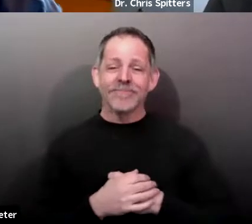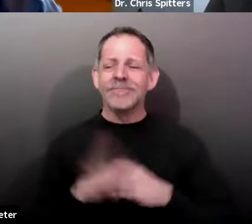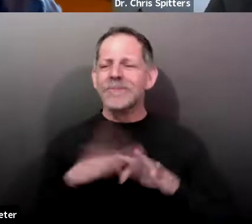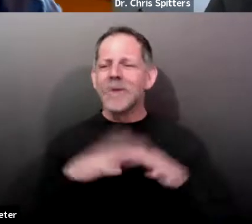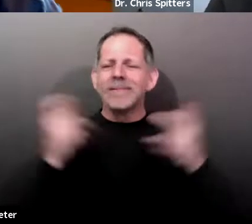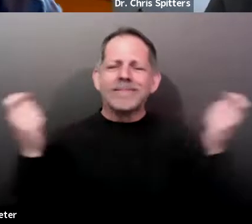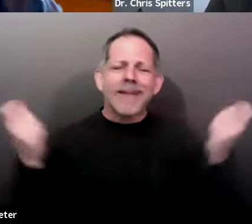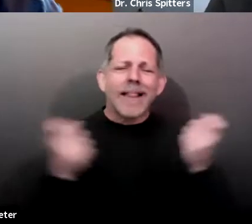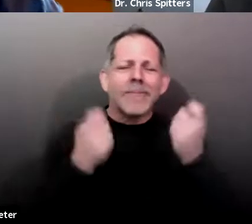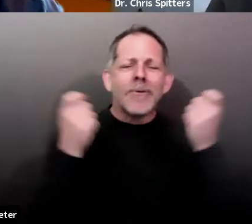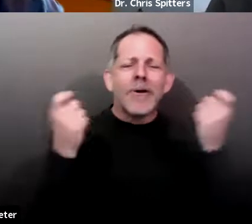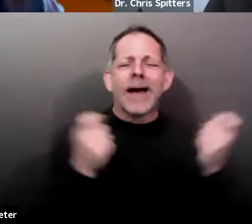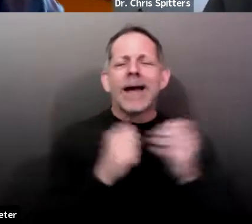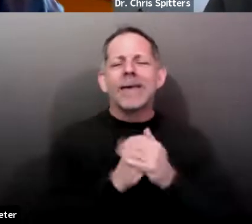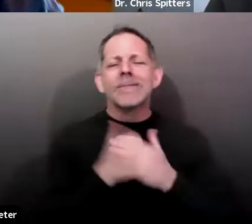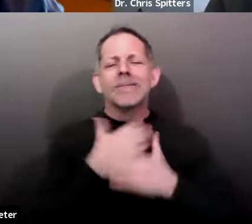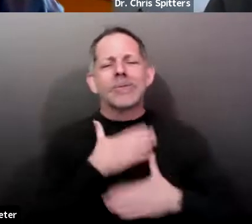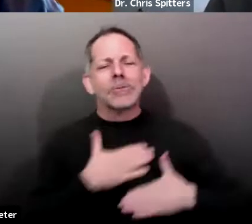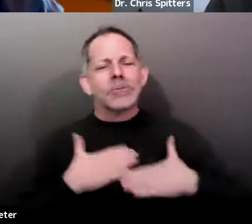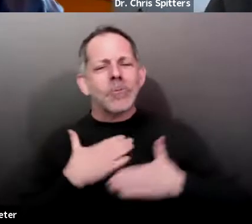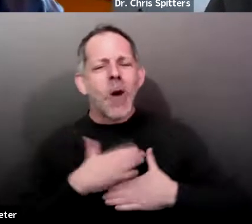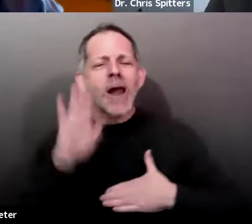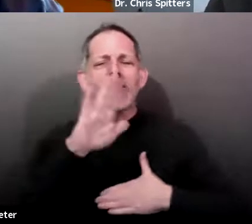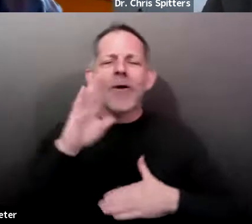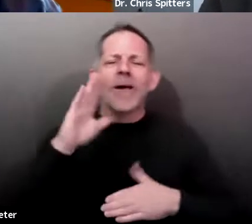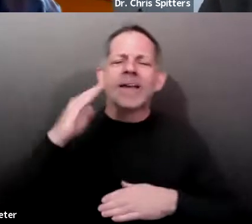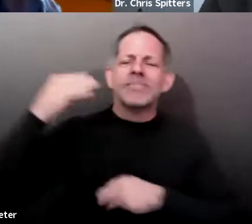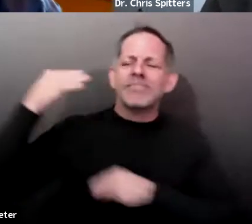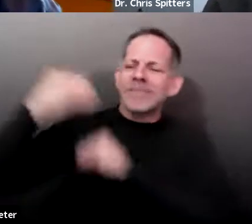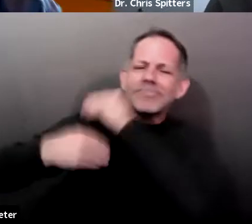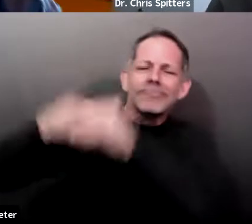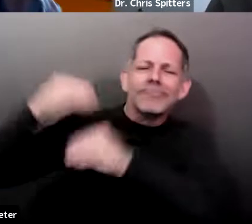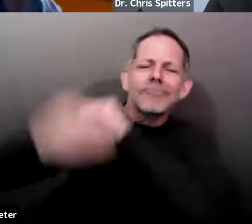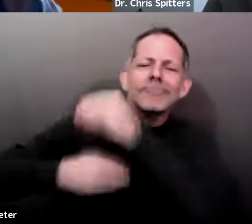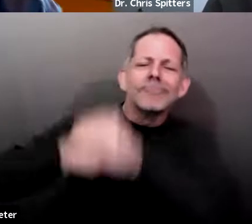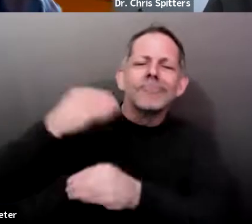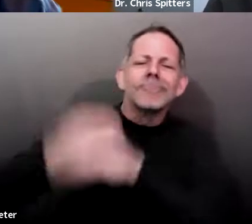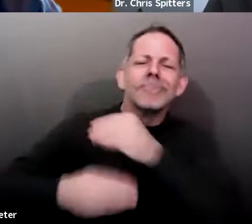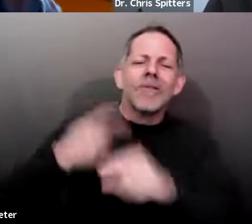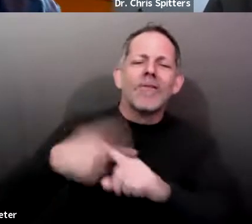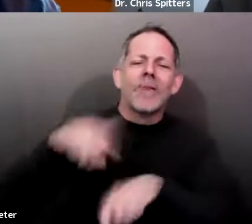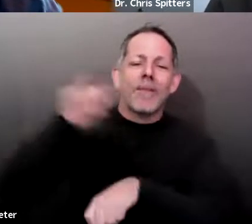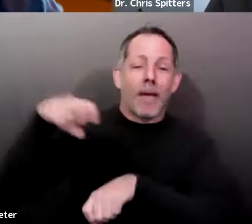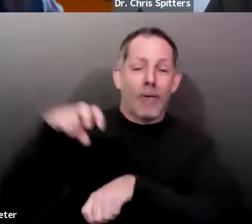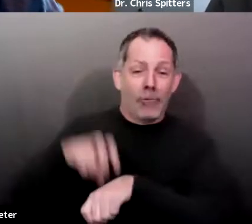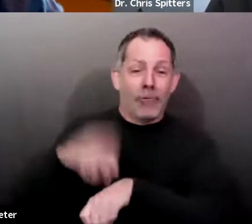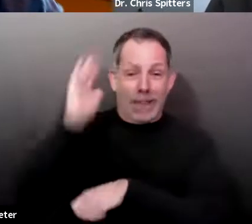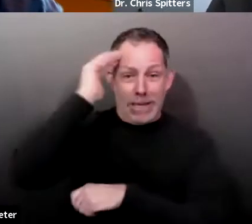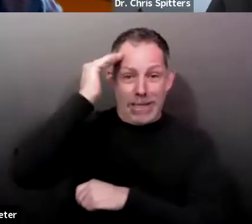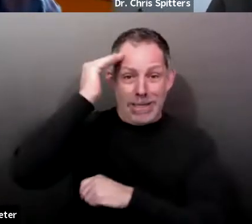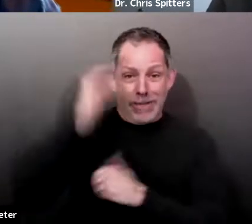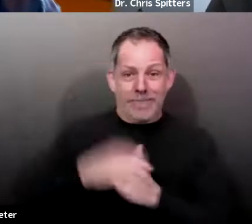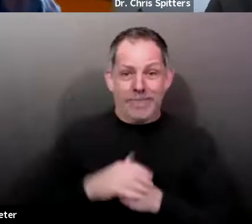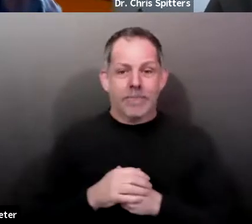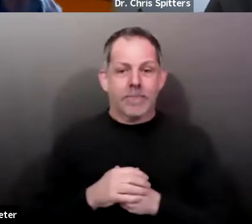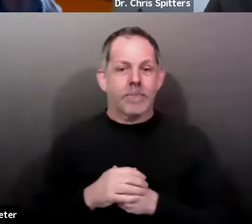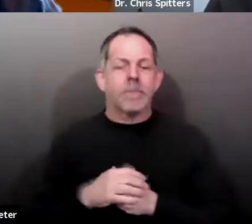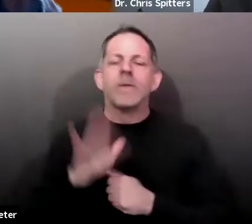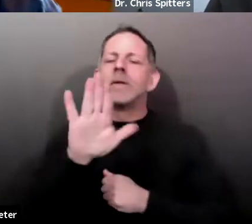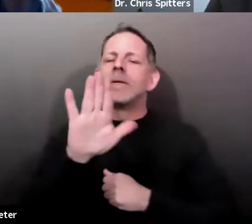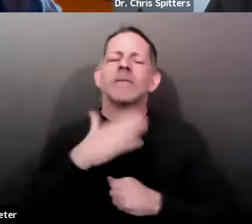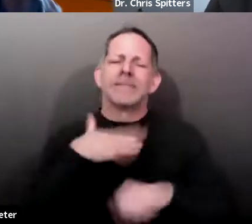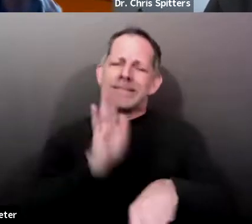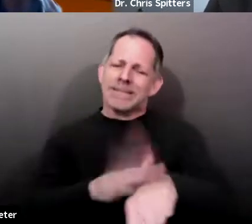the Irish heritage in our country. Uh, but I would discourage, you know, getting together, uh, in, and gatherings